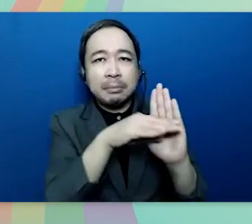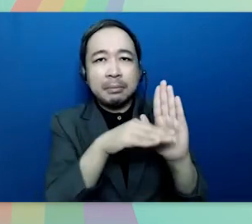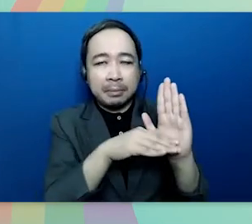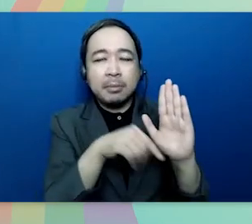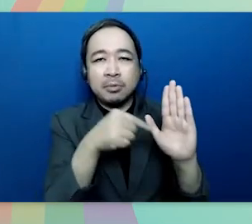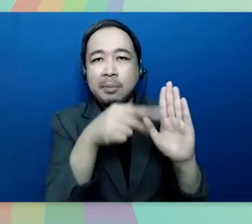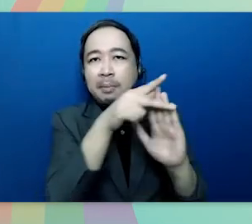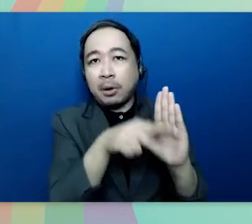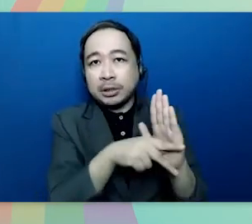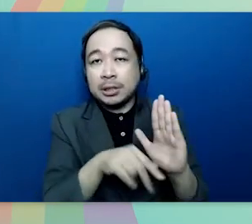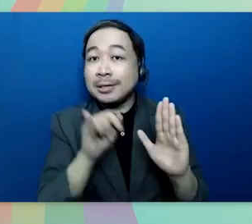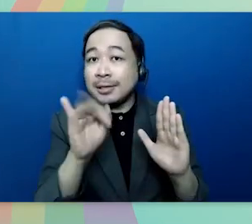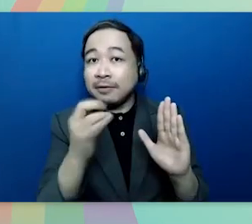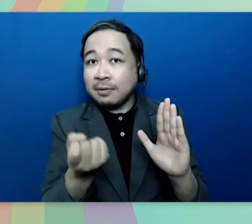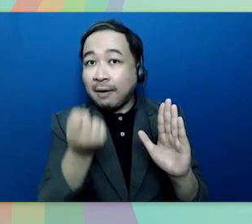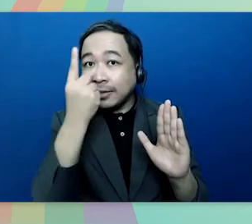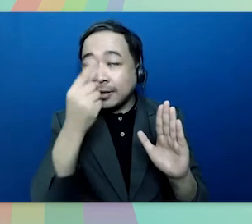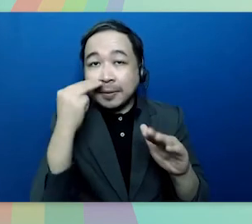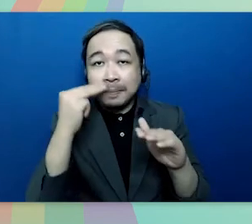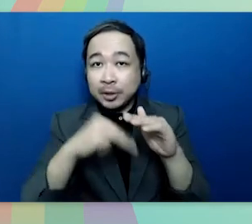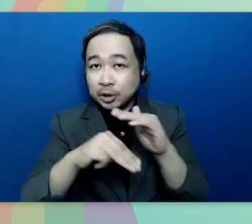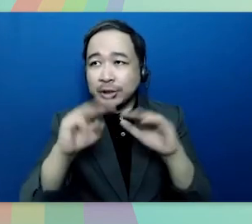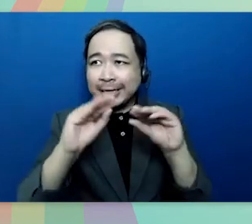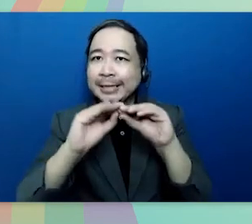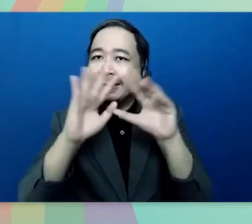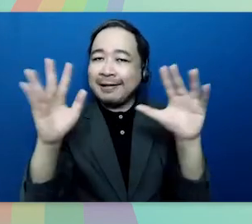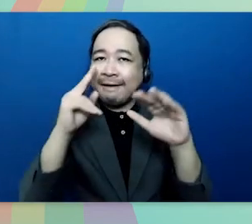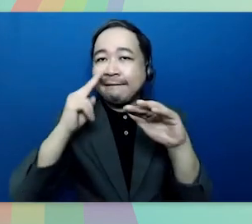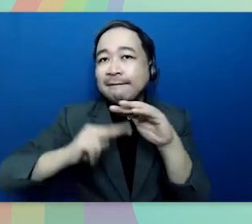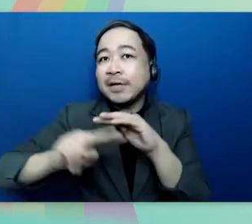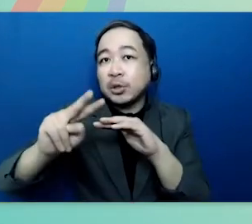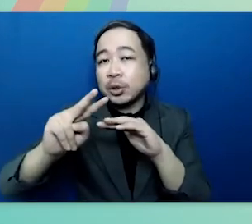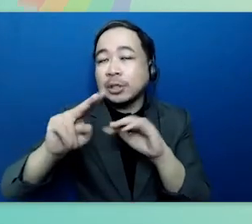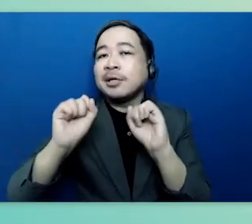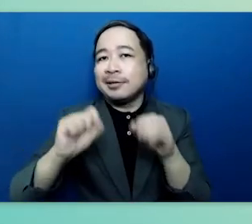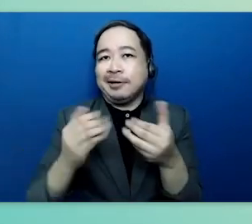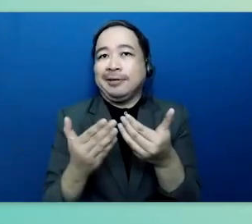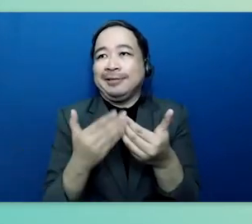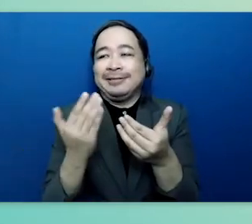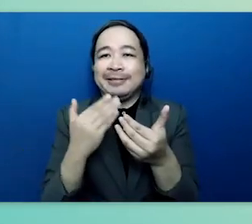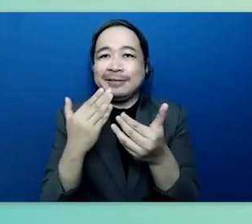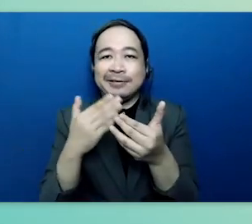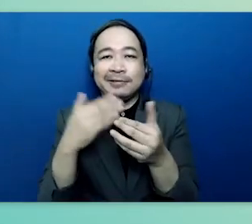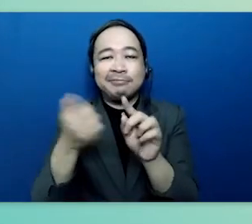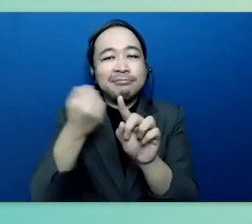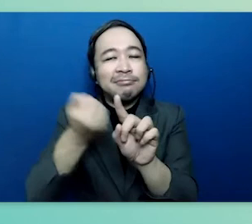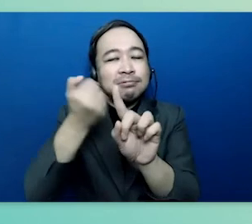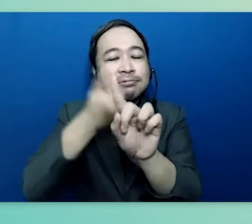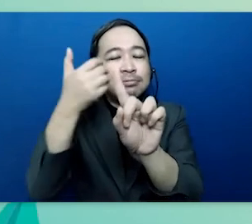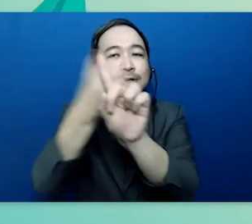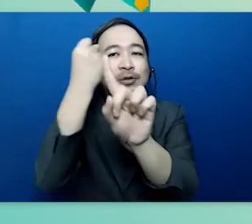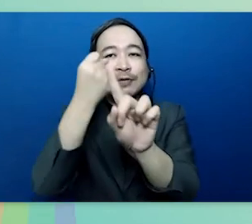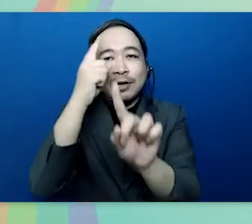and the end goal for these policies once we understand the mission and have a clear vision